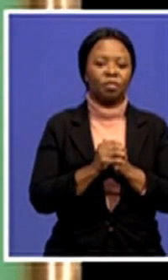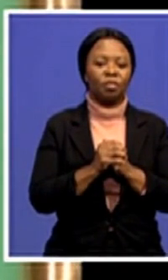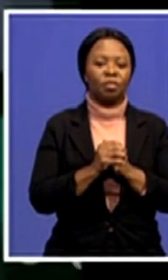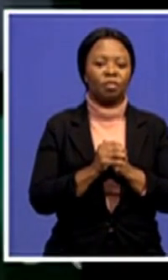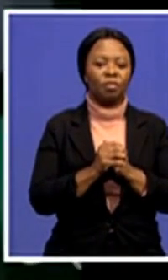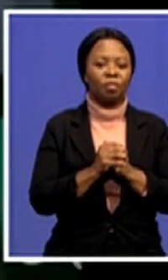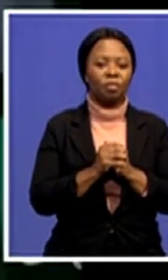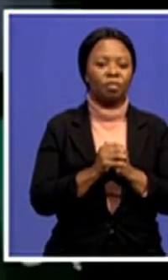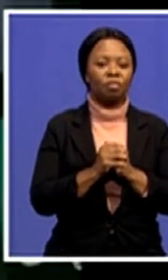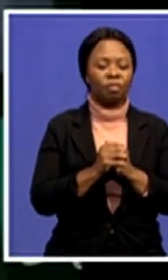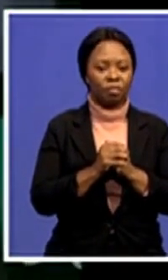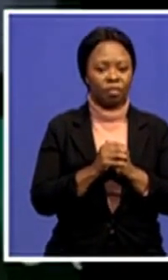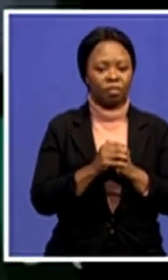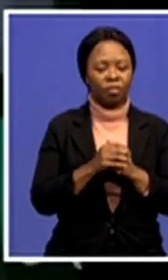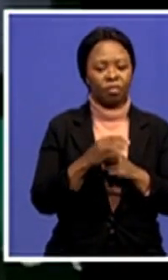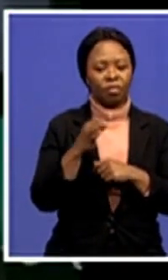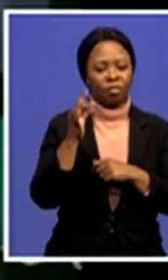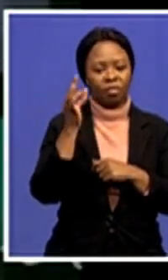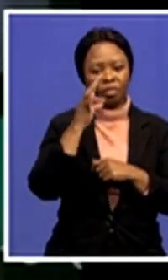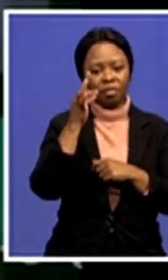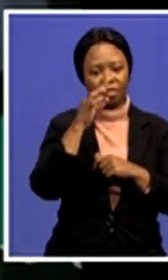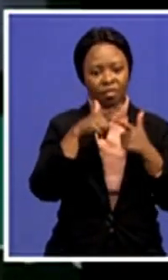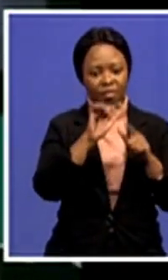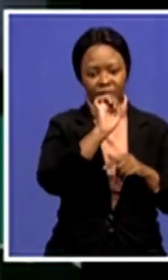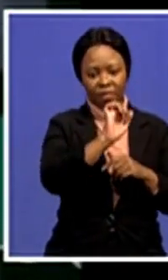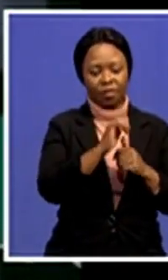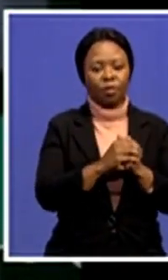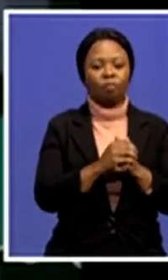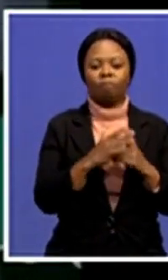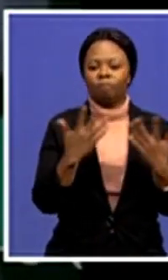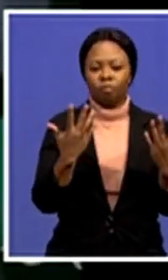.K.K.K.K can never make it right.